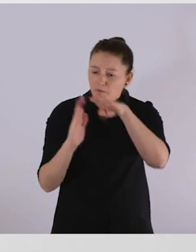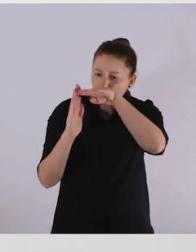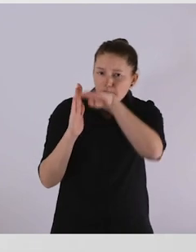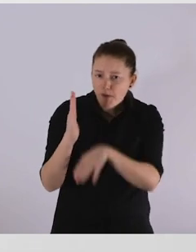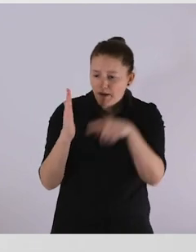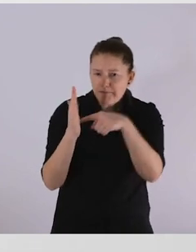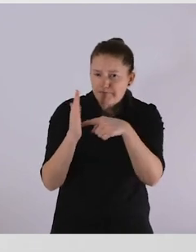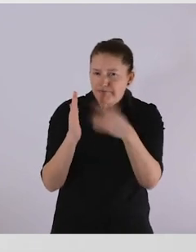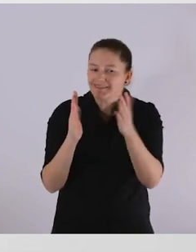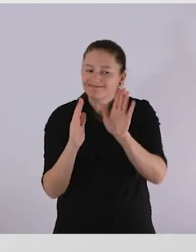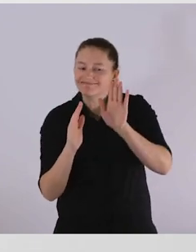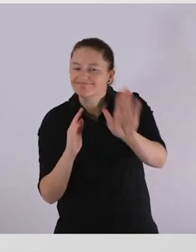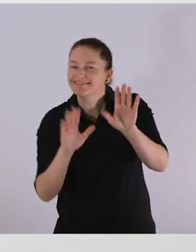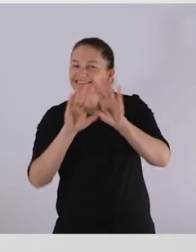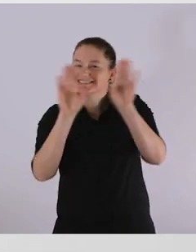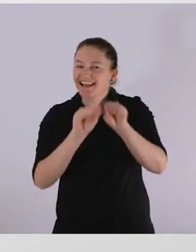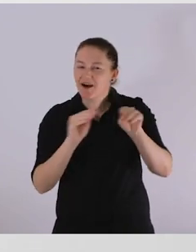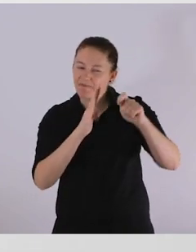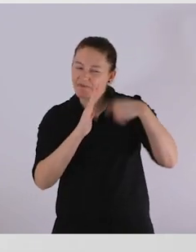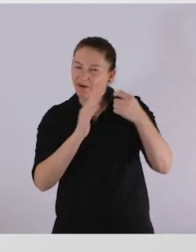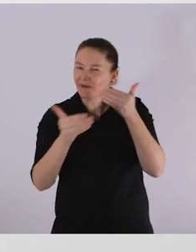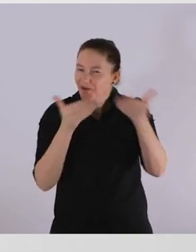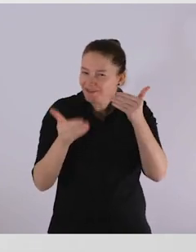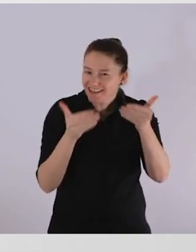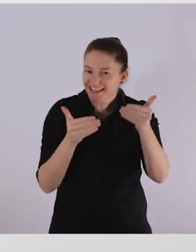Accessible Xero Project Conference agenda